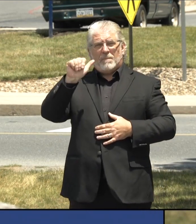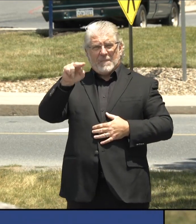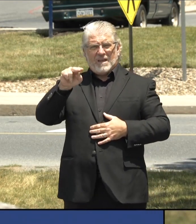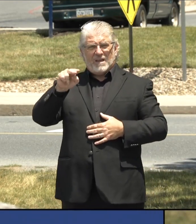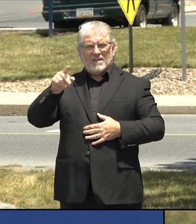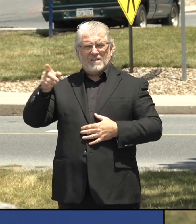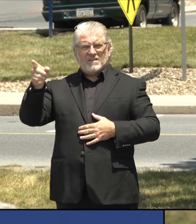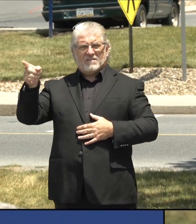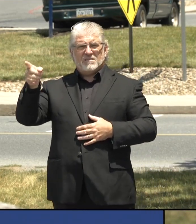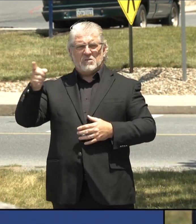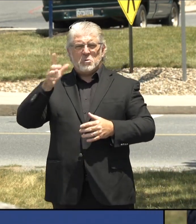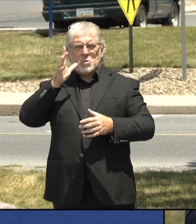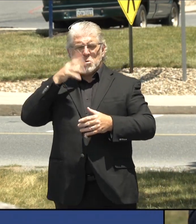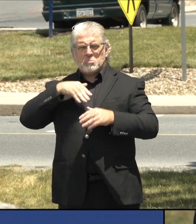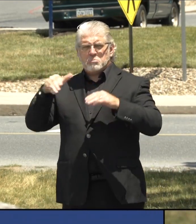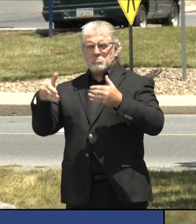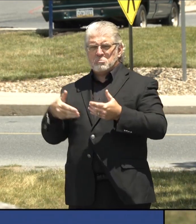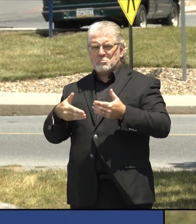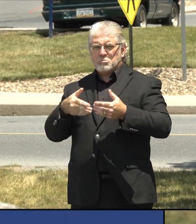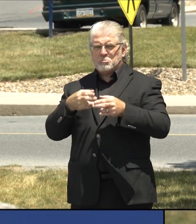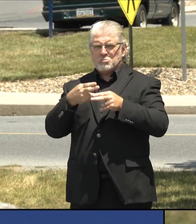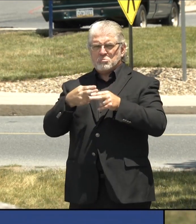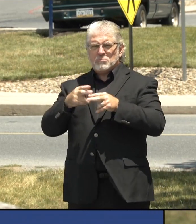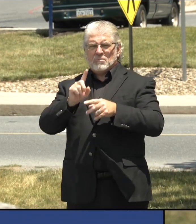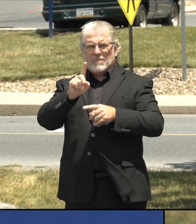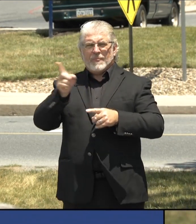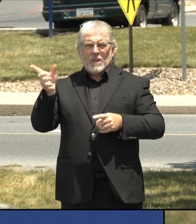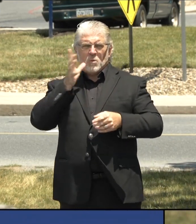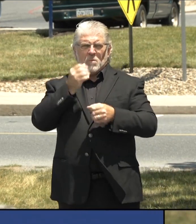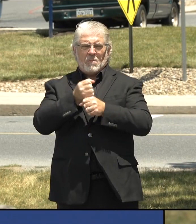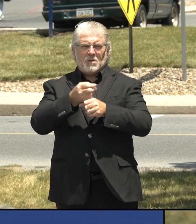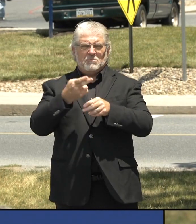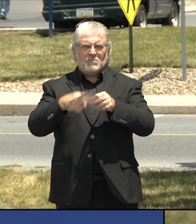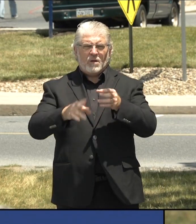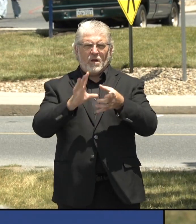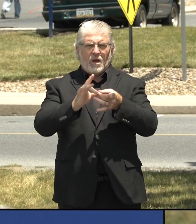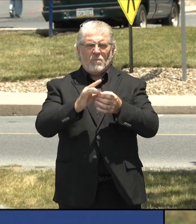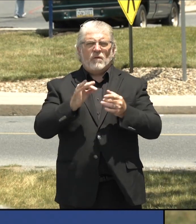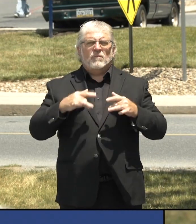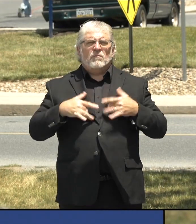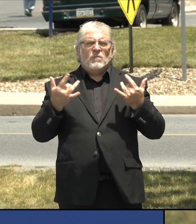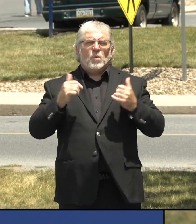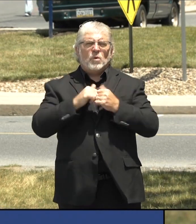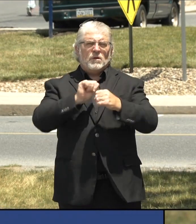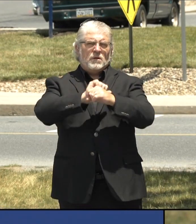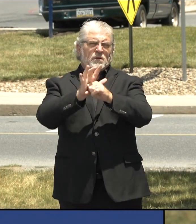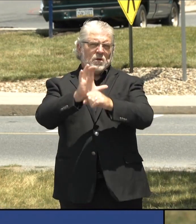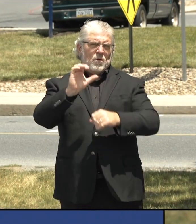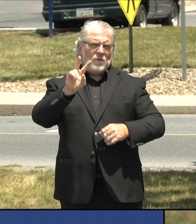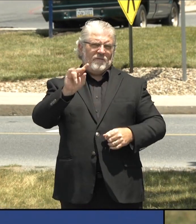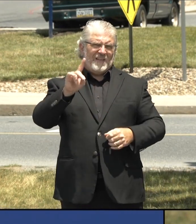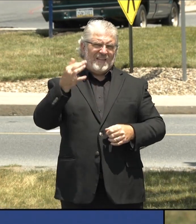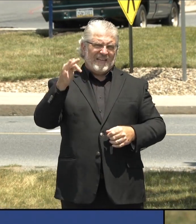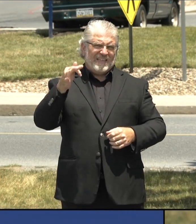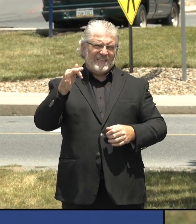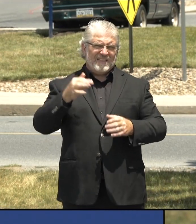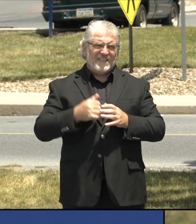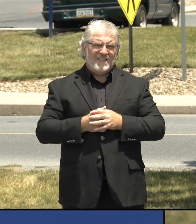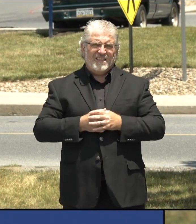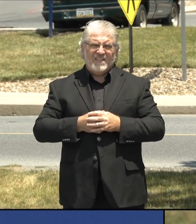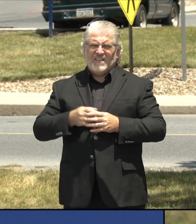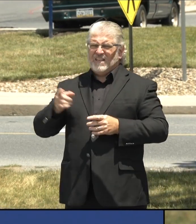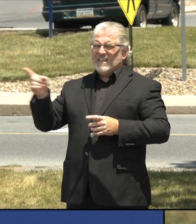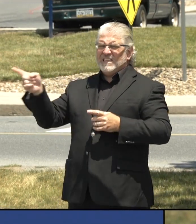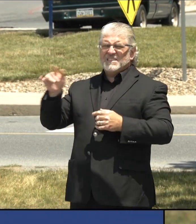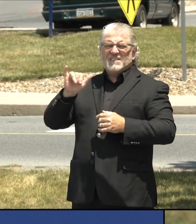come up and just give us an update on COVID and, you know, the dozens of patients that we have seen in the state of the system,